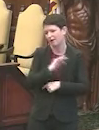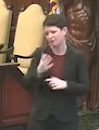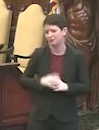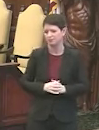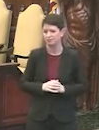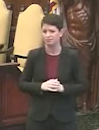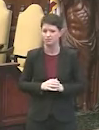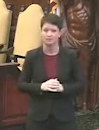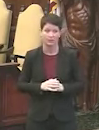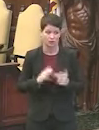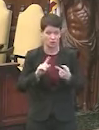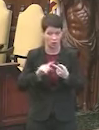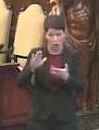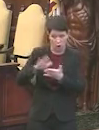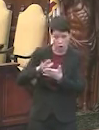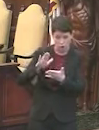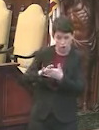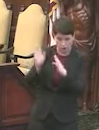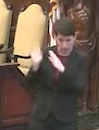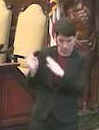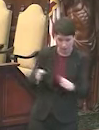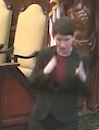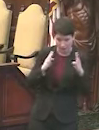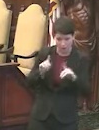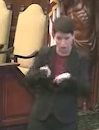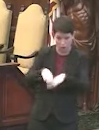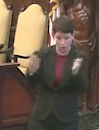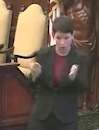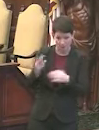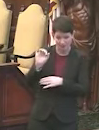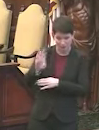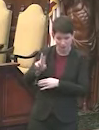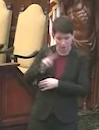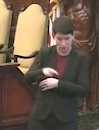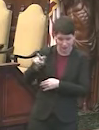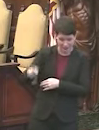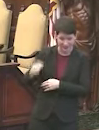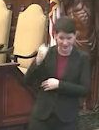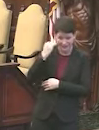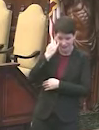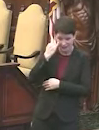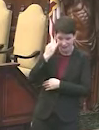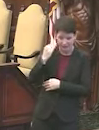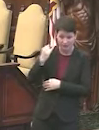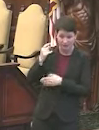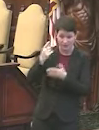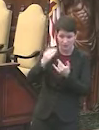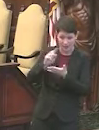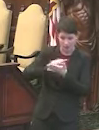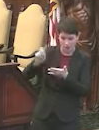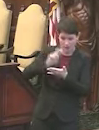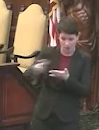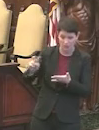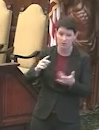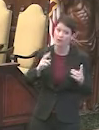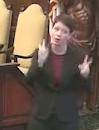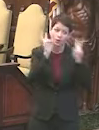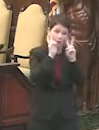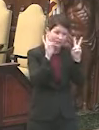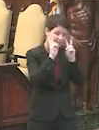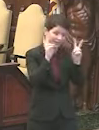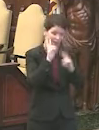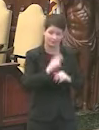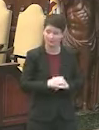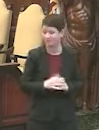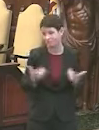Are schools prepared to reopen February 22nd? Should they wait another week or two? We're going to have to see when we get there.